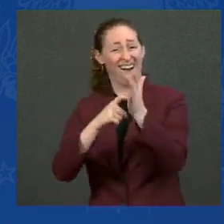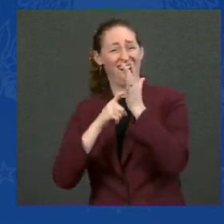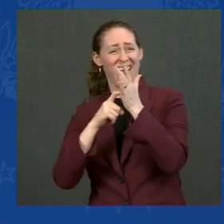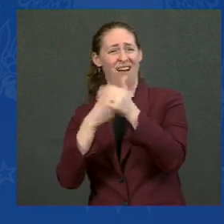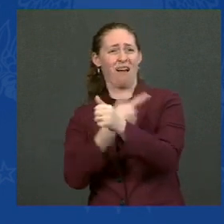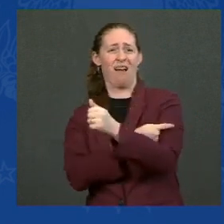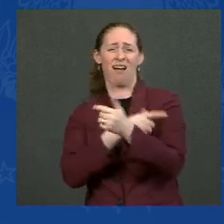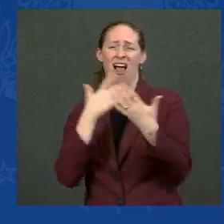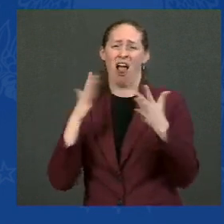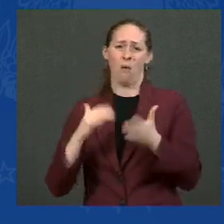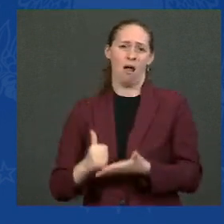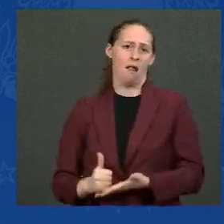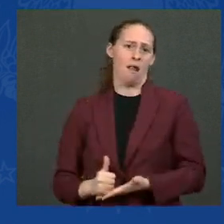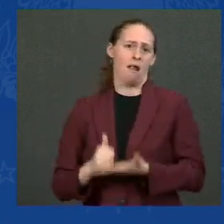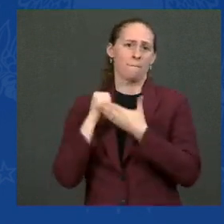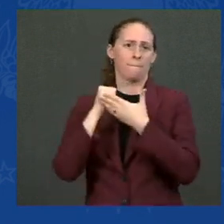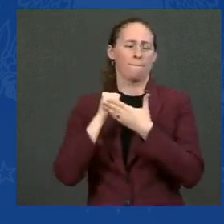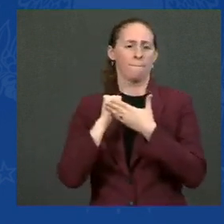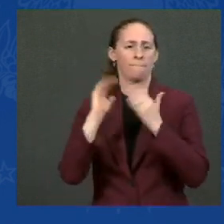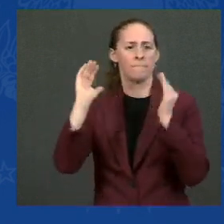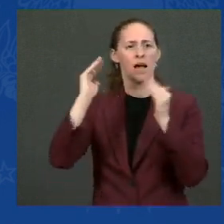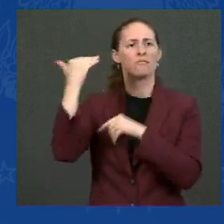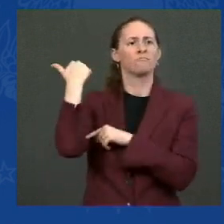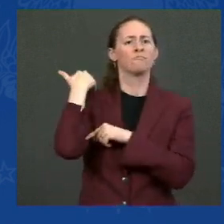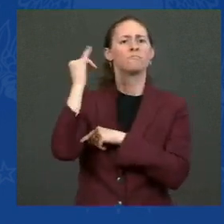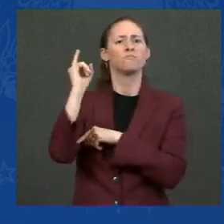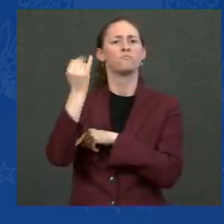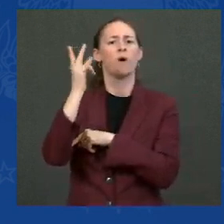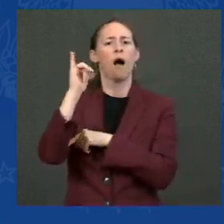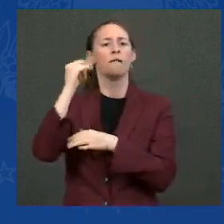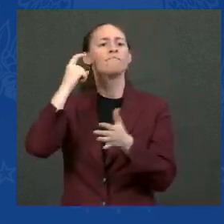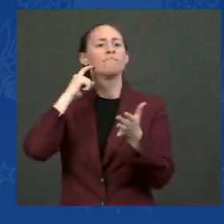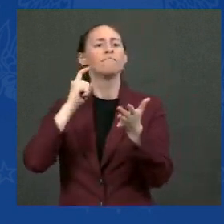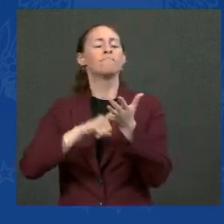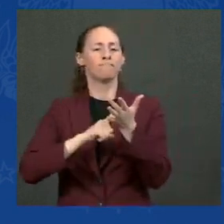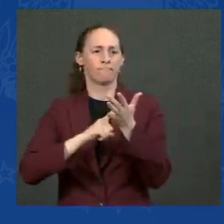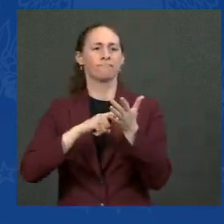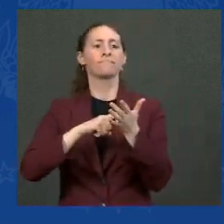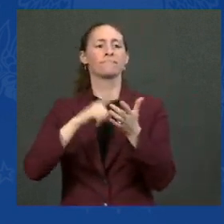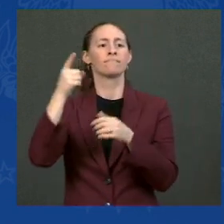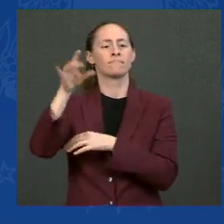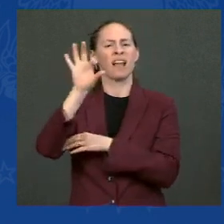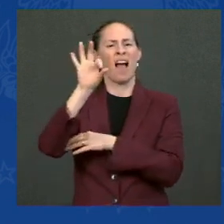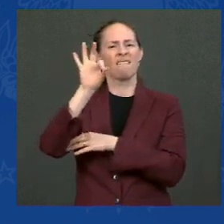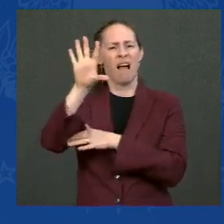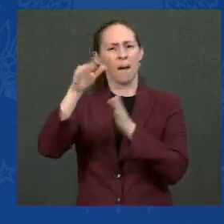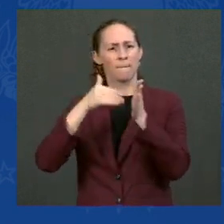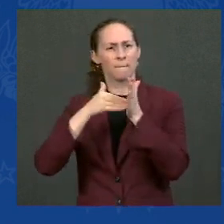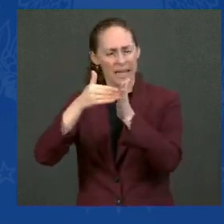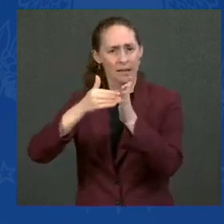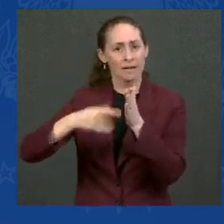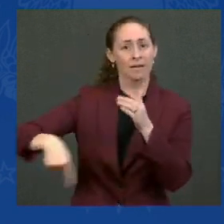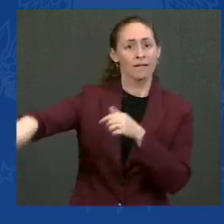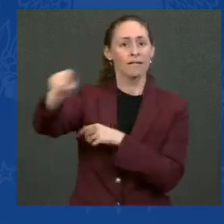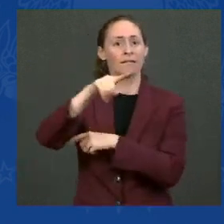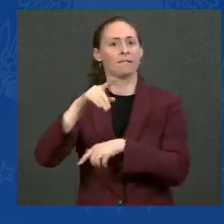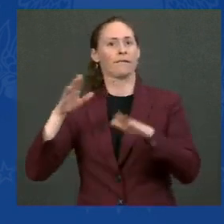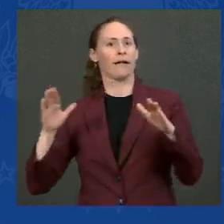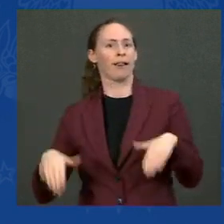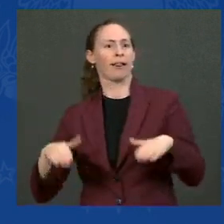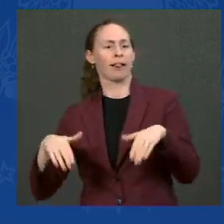requirement for the federal government, about 95 million eligible Americans were unvaccinated. This was mentioned a little bit earlier.